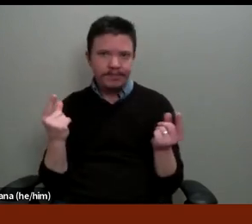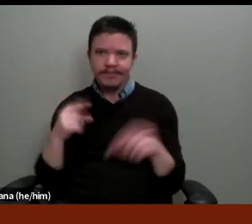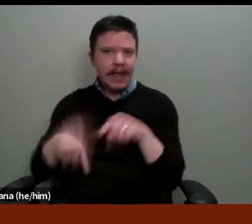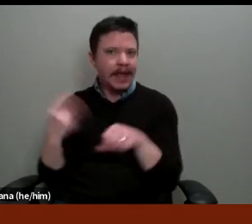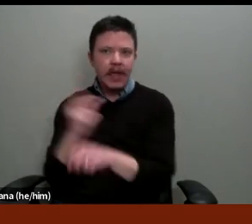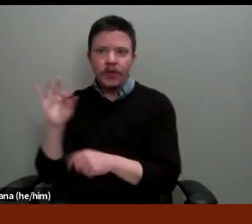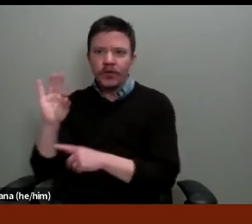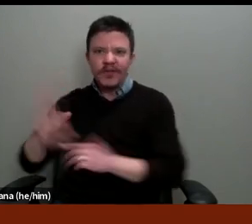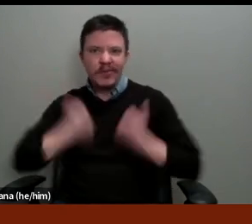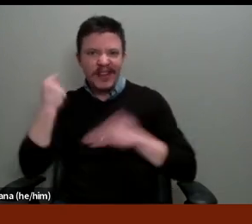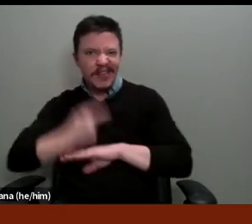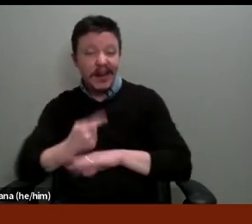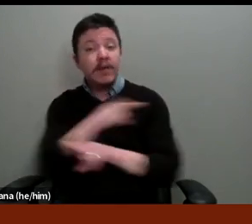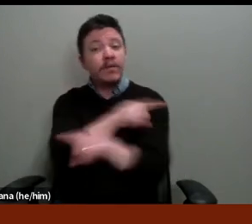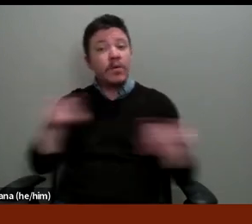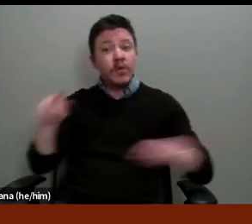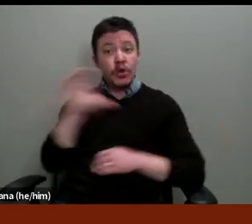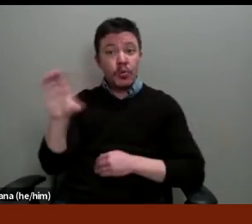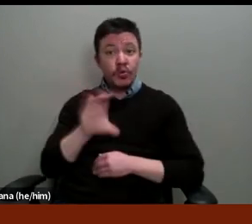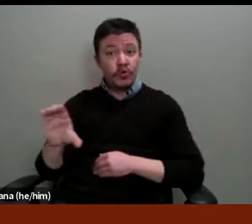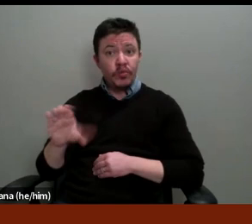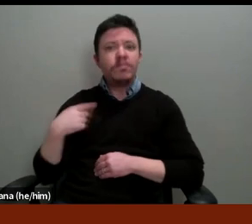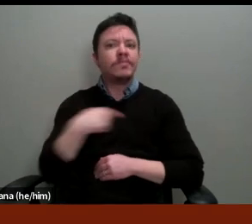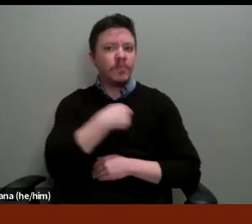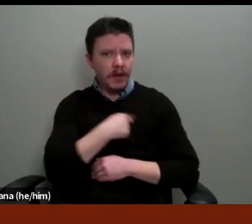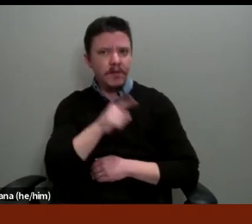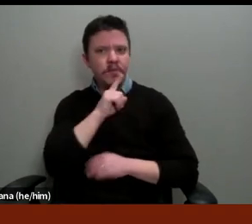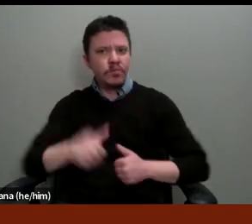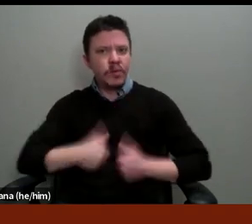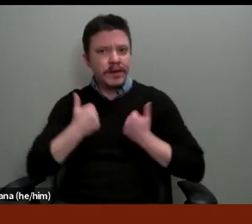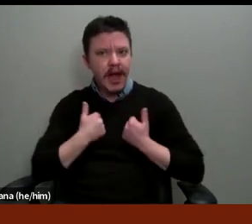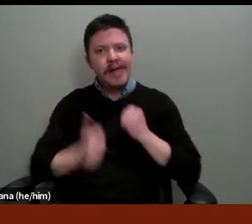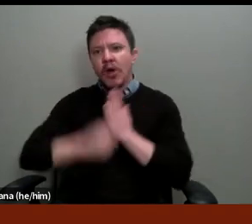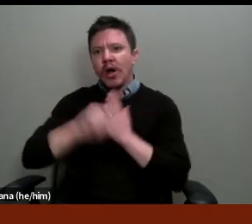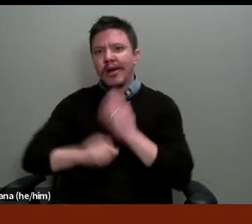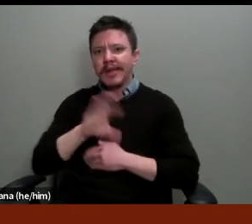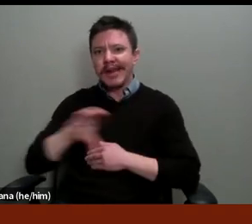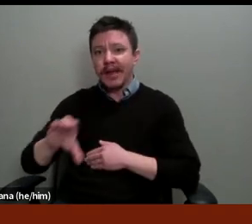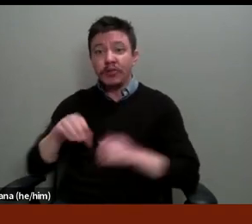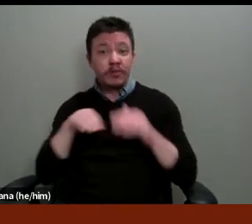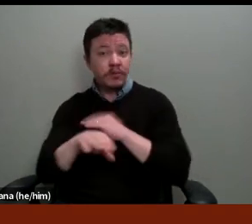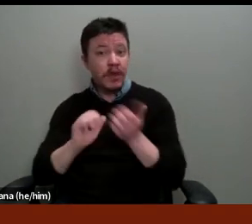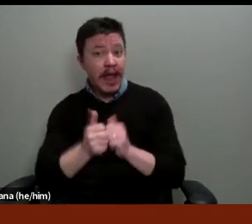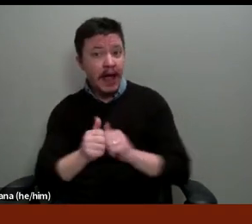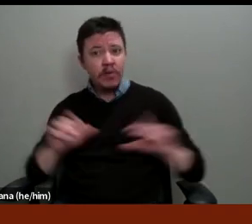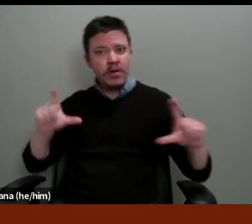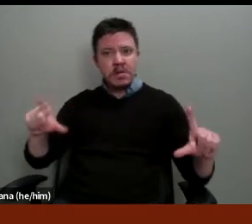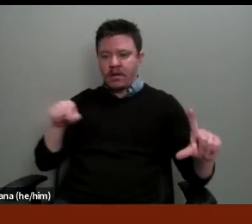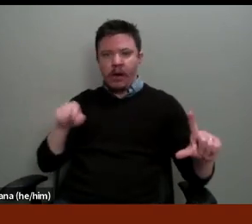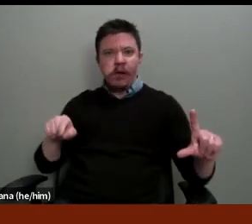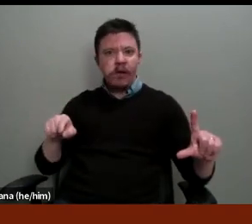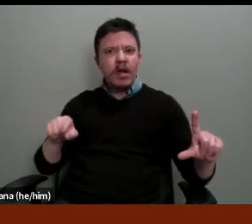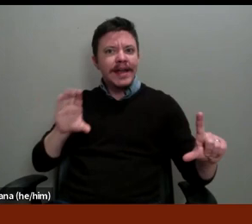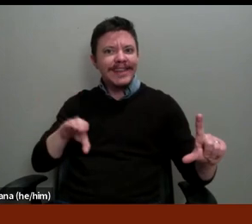we do have automated real-time captions available and to access those you're going to click the CC Live transcript